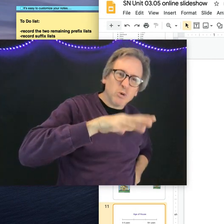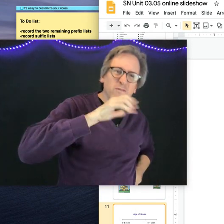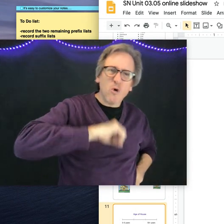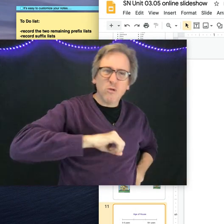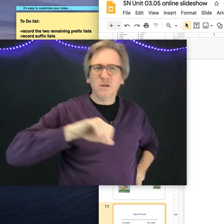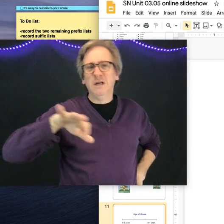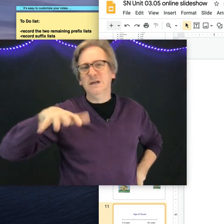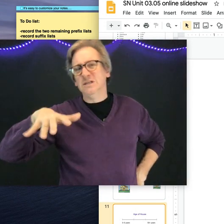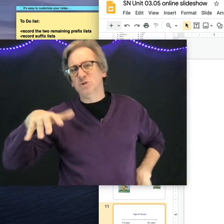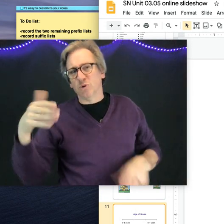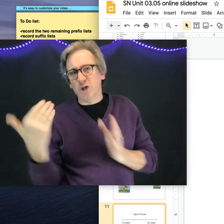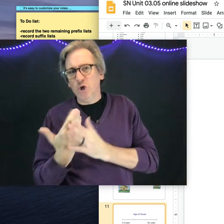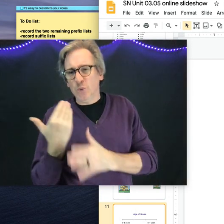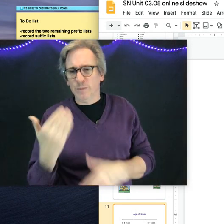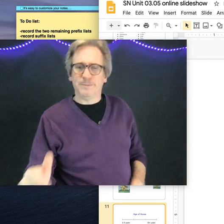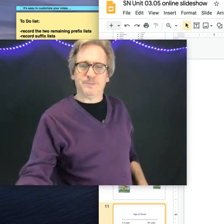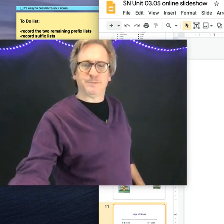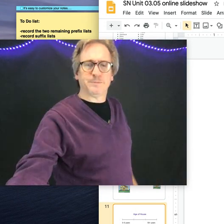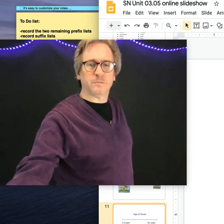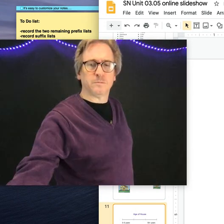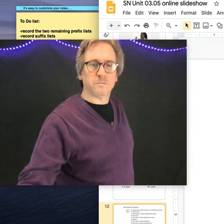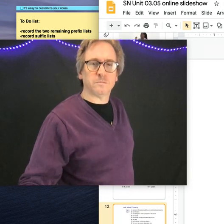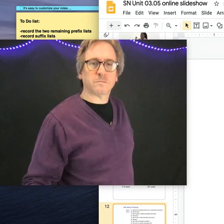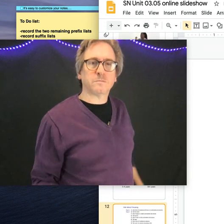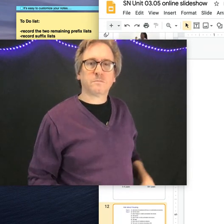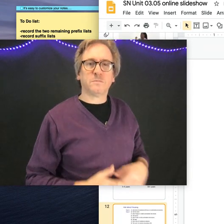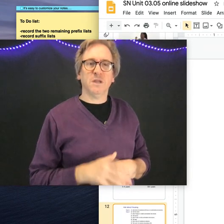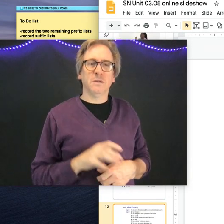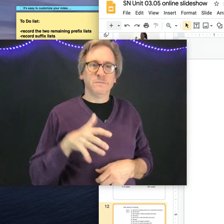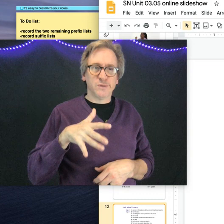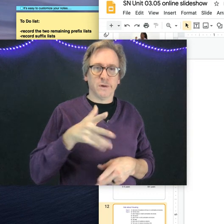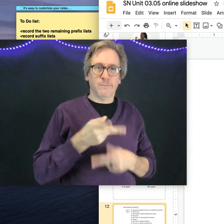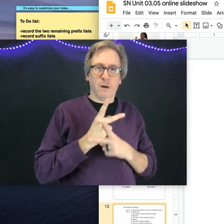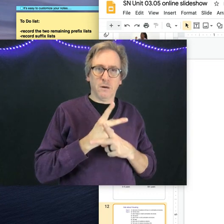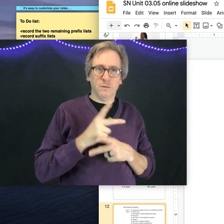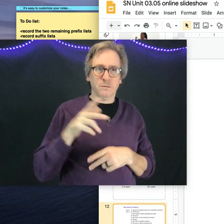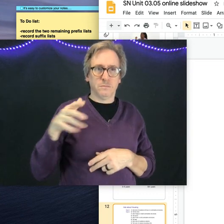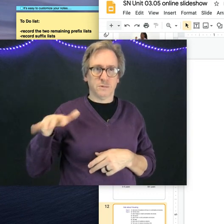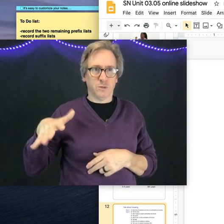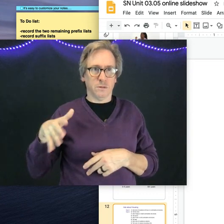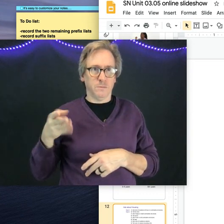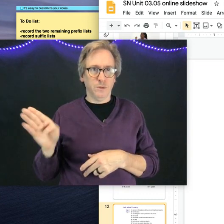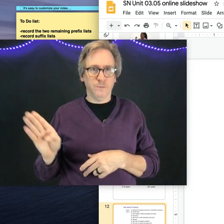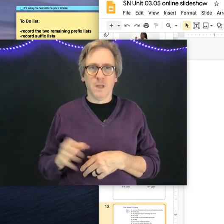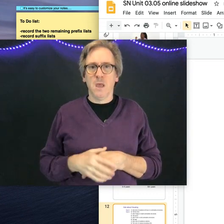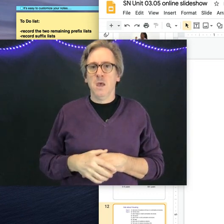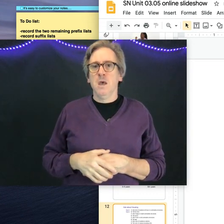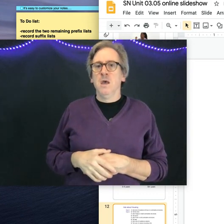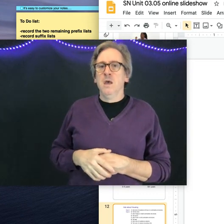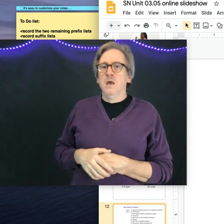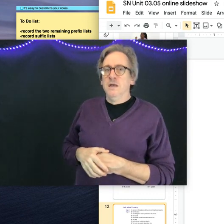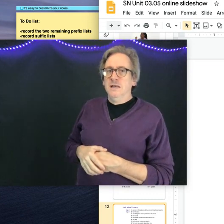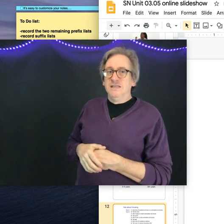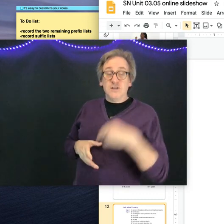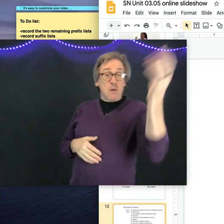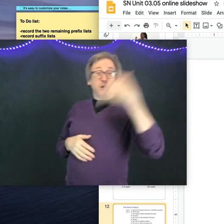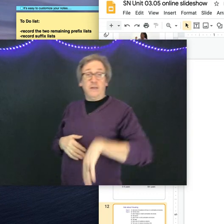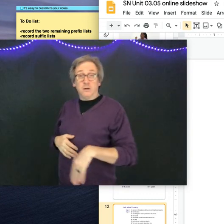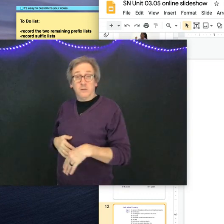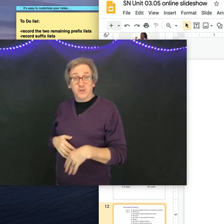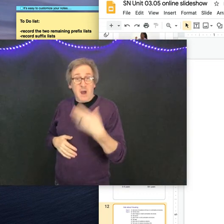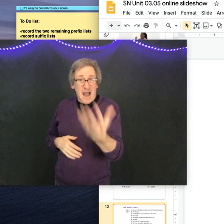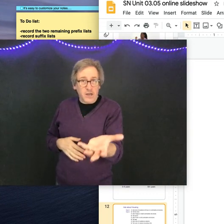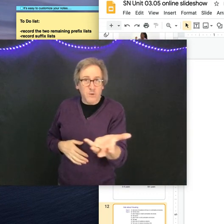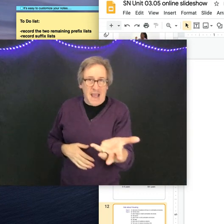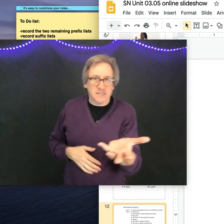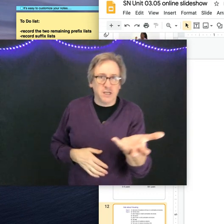Sort of old, sort of new, sort of borrowed, sort of new. So now we're